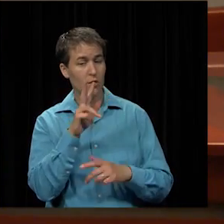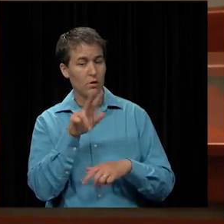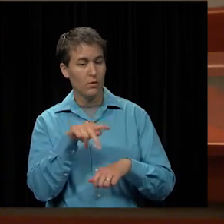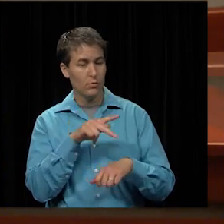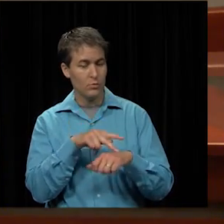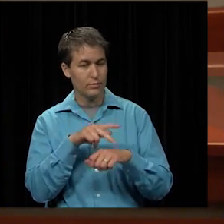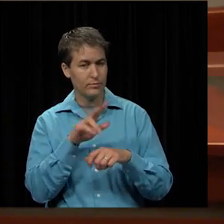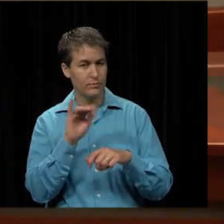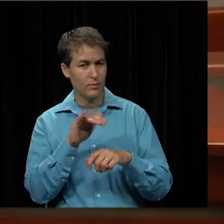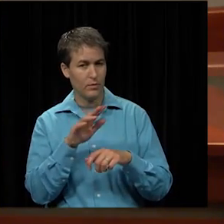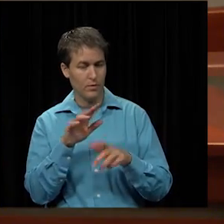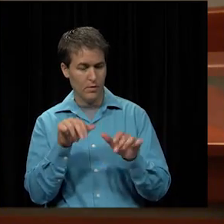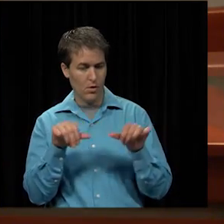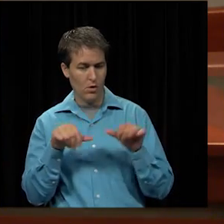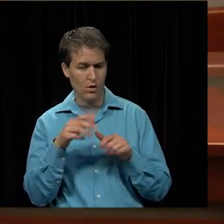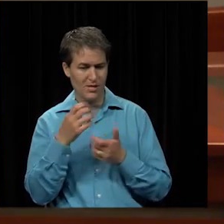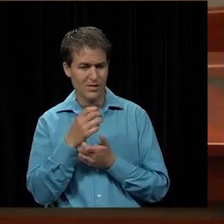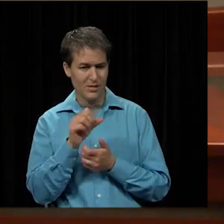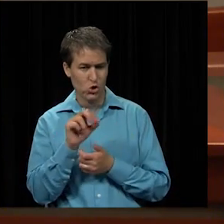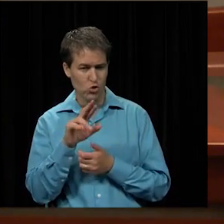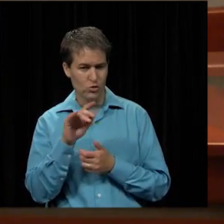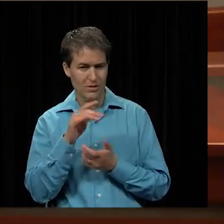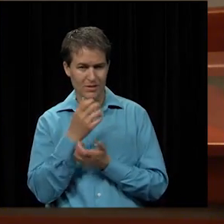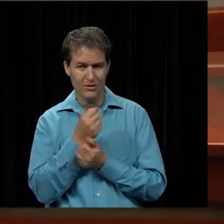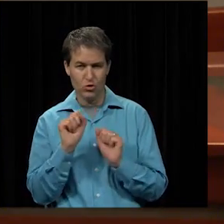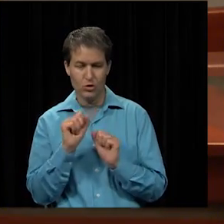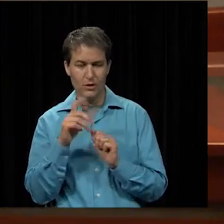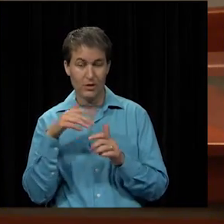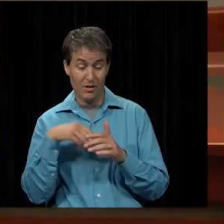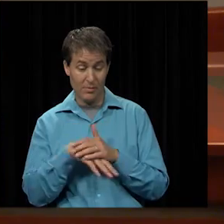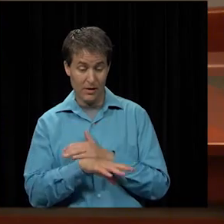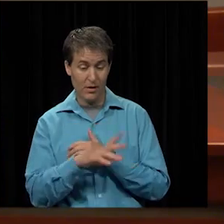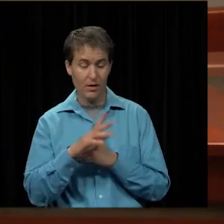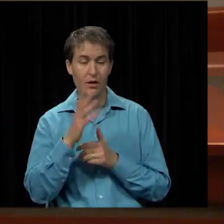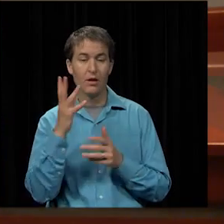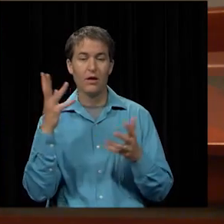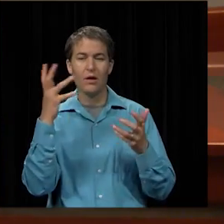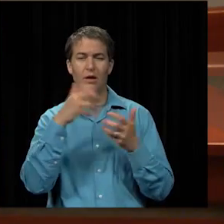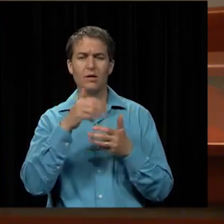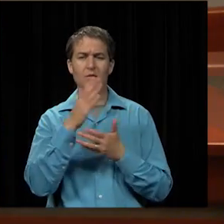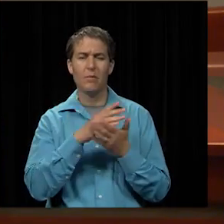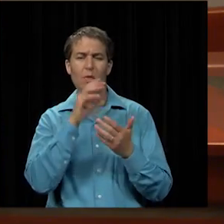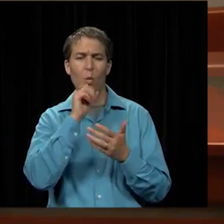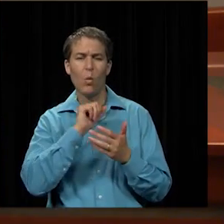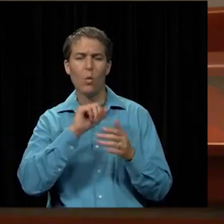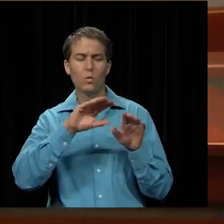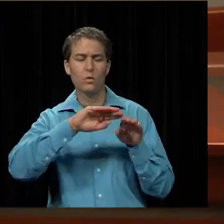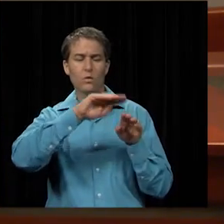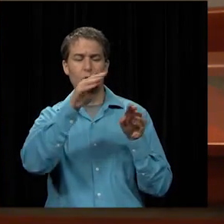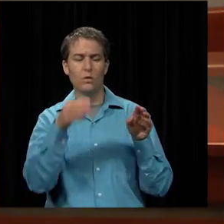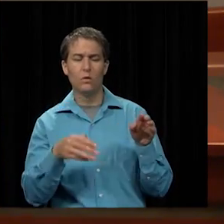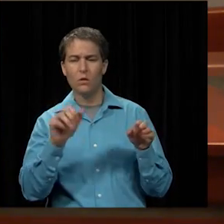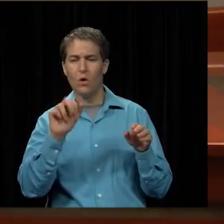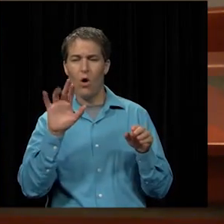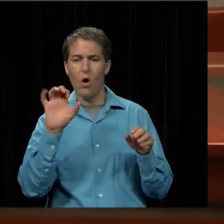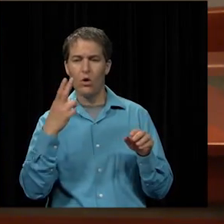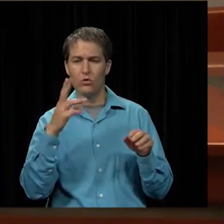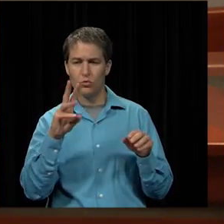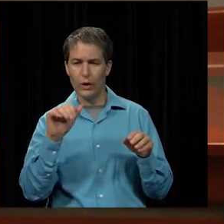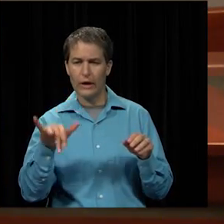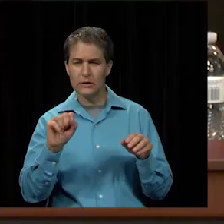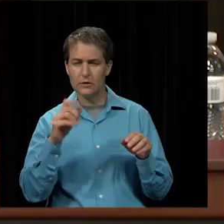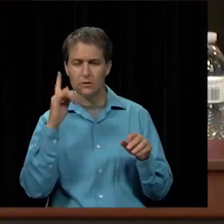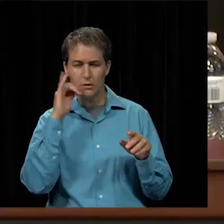-type area that has the security coming in, that if we could incorporate some of the old archways or the look of the building to keep it that way.